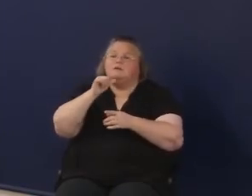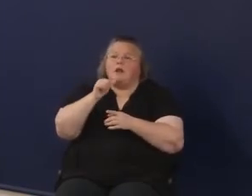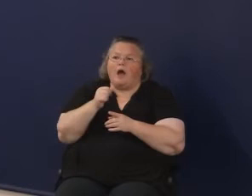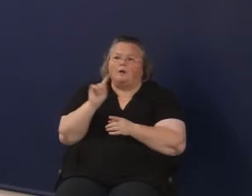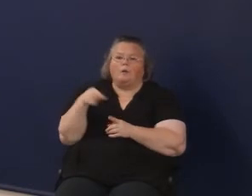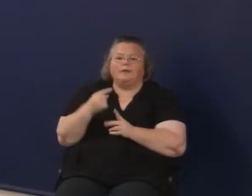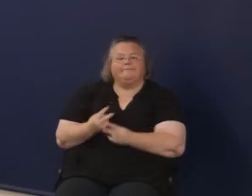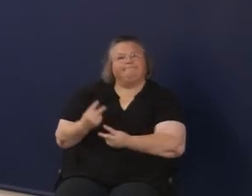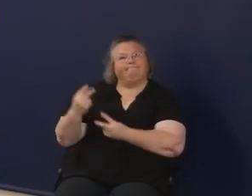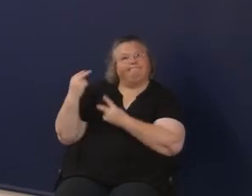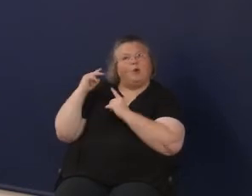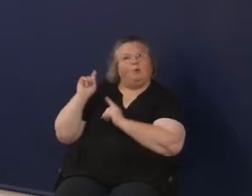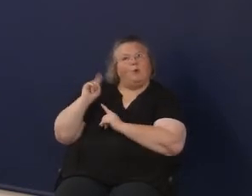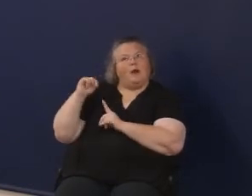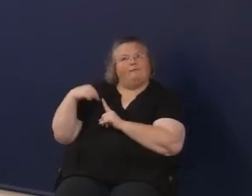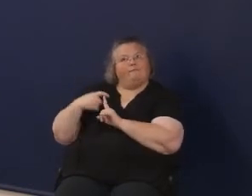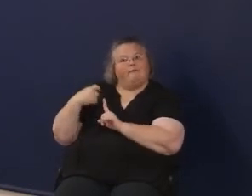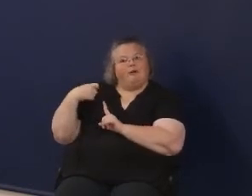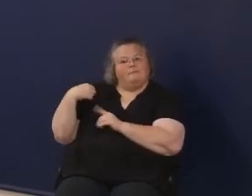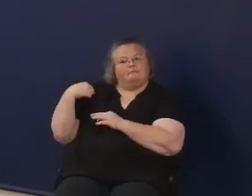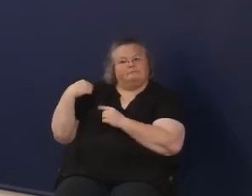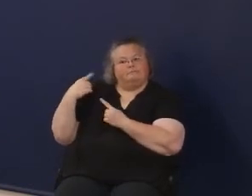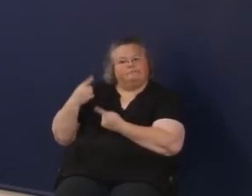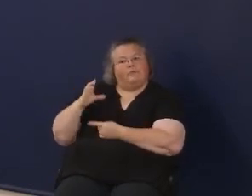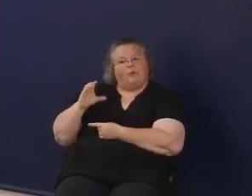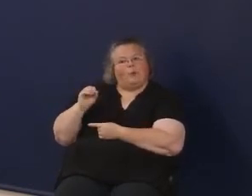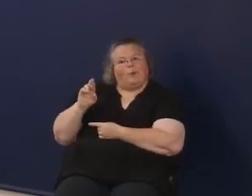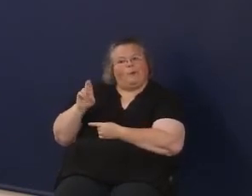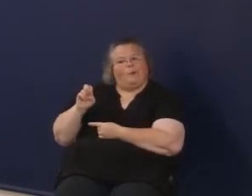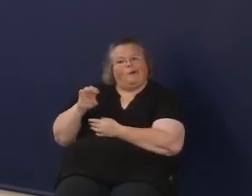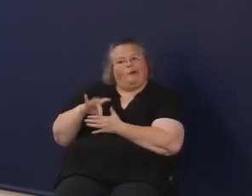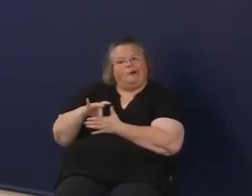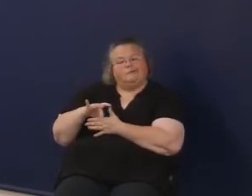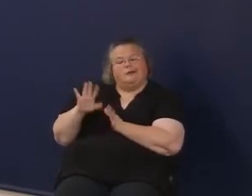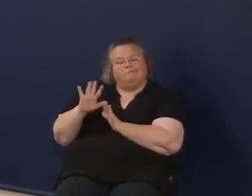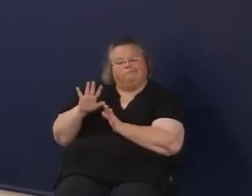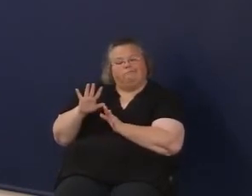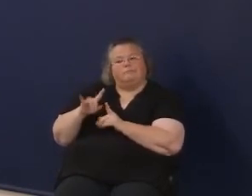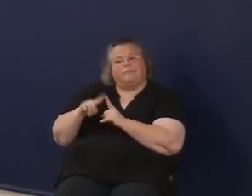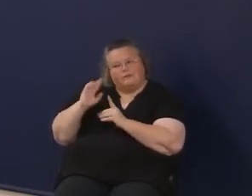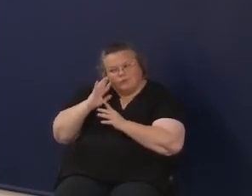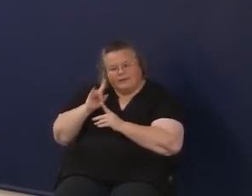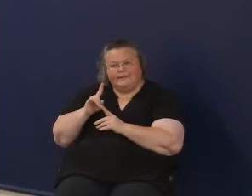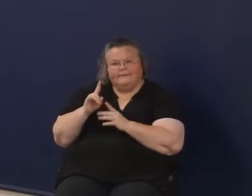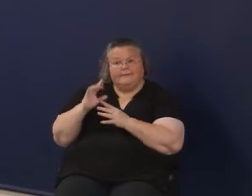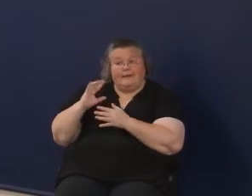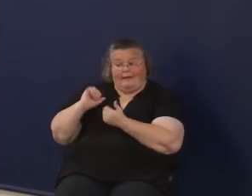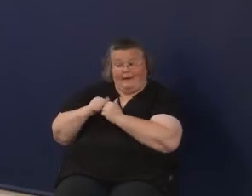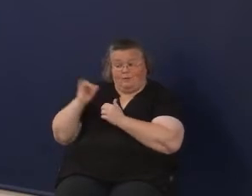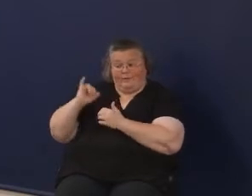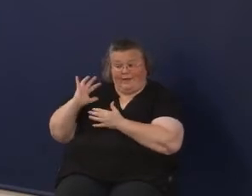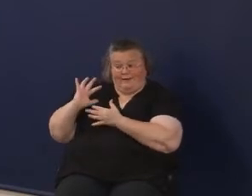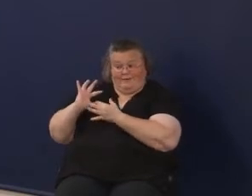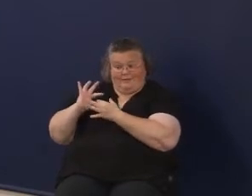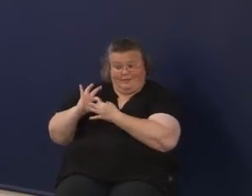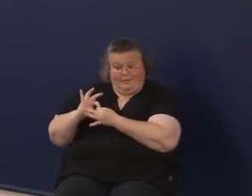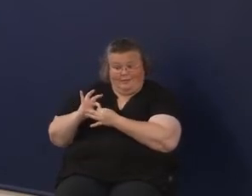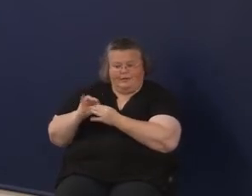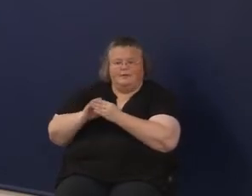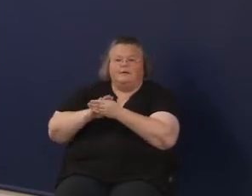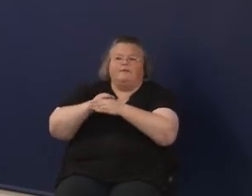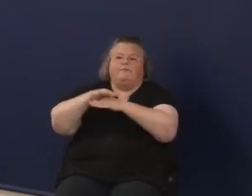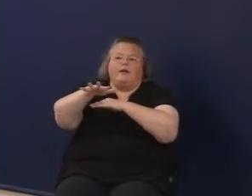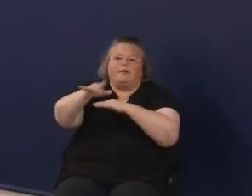looking backward to the core content that we sometimes tend to focus on. These are really articulations that kids to be